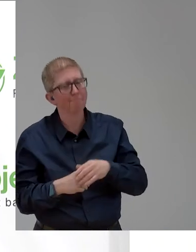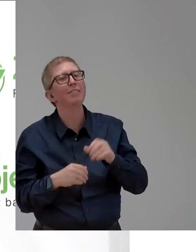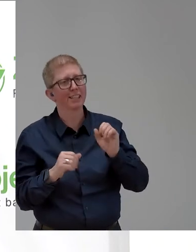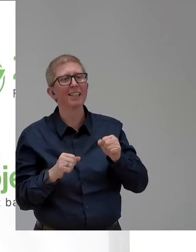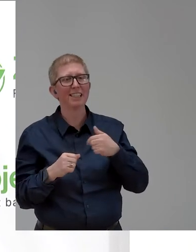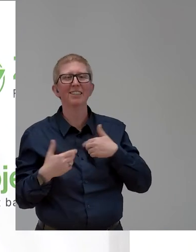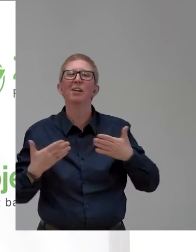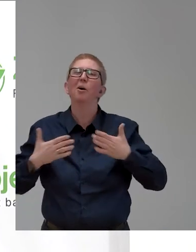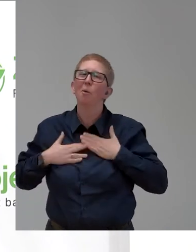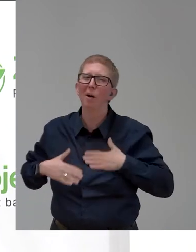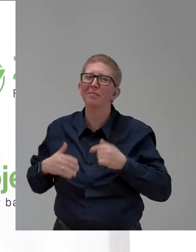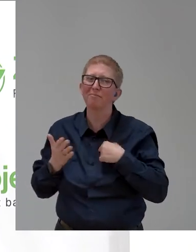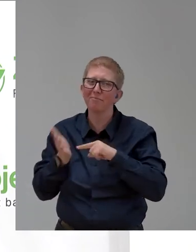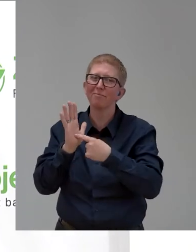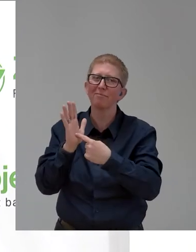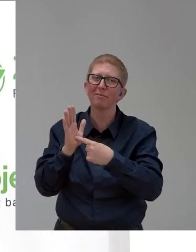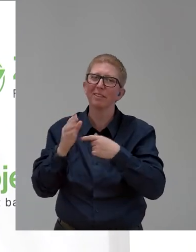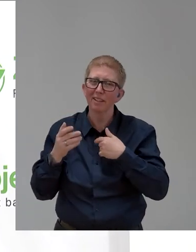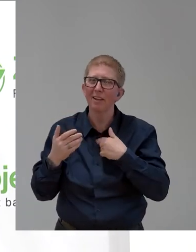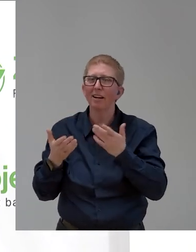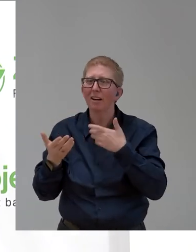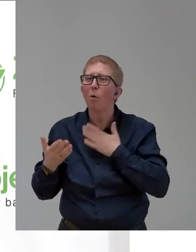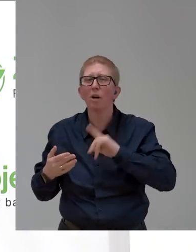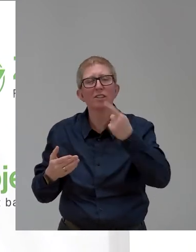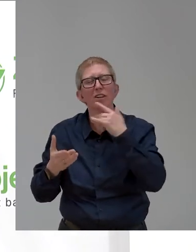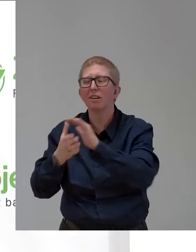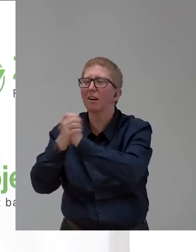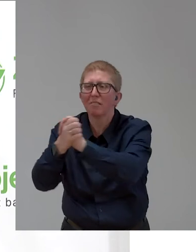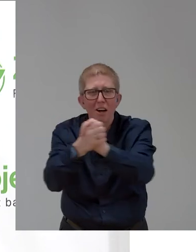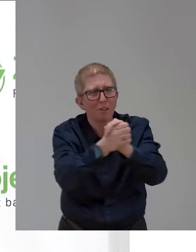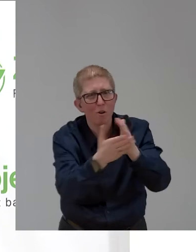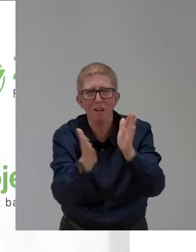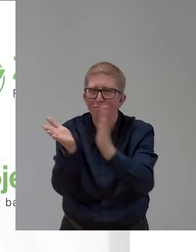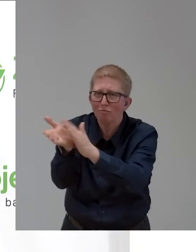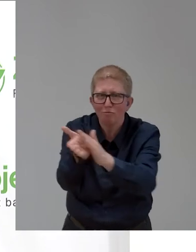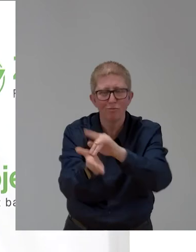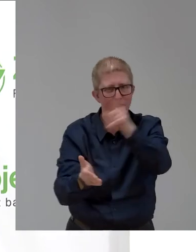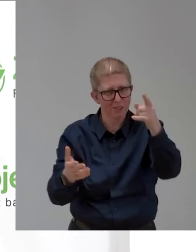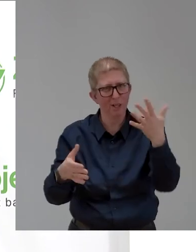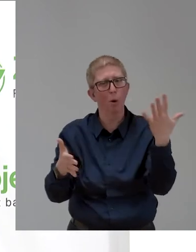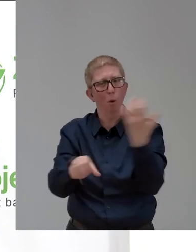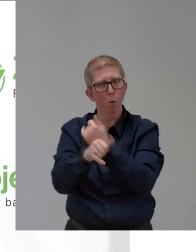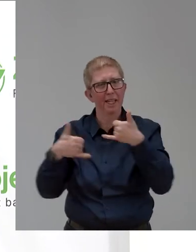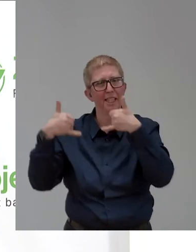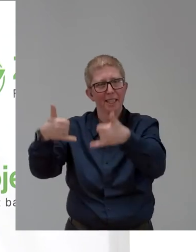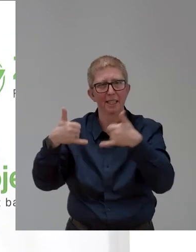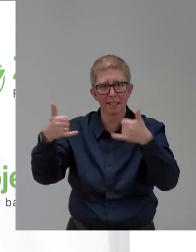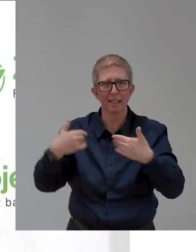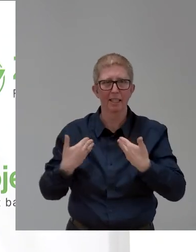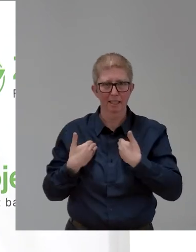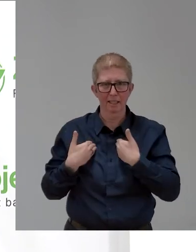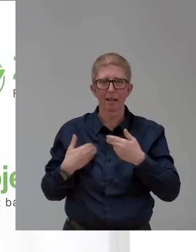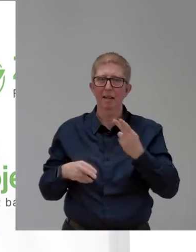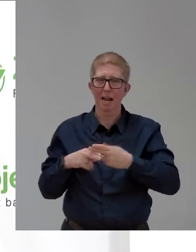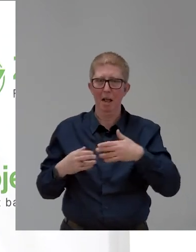side, congratulations to the awardees. Wonderful. My name is Johanna Mank, and I